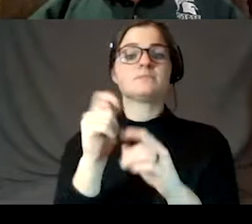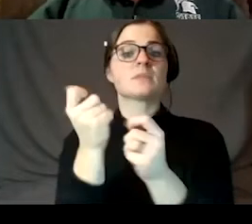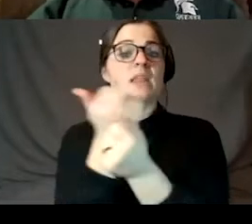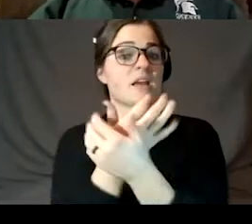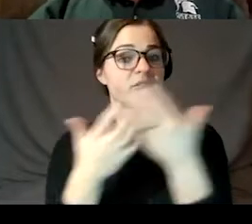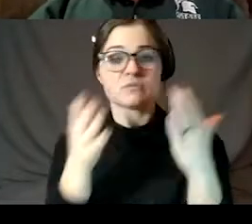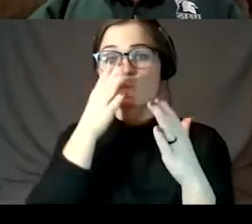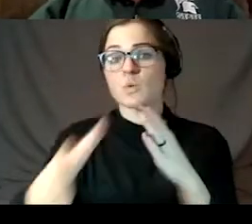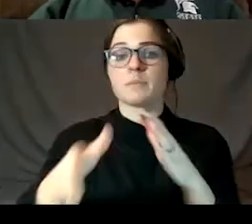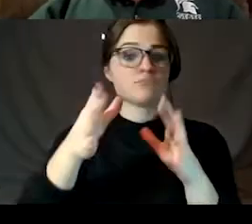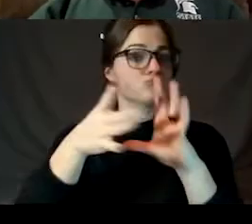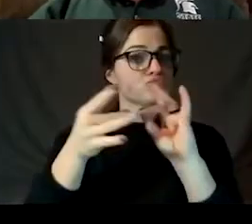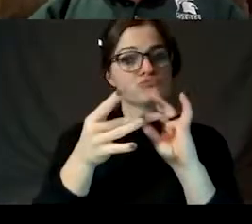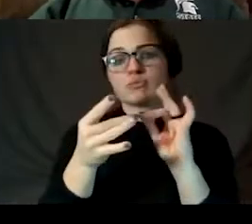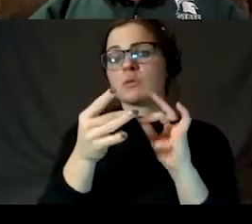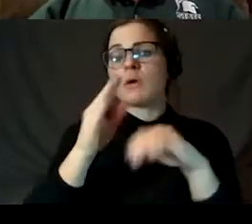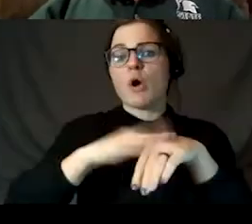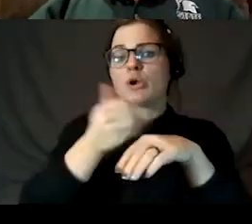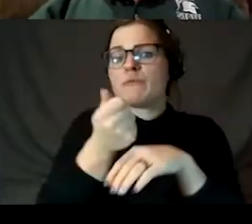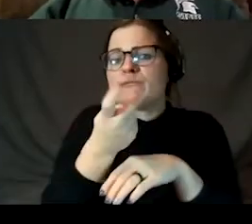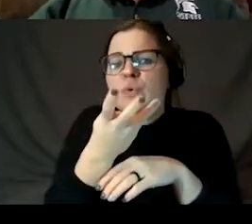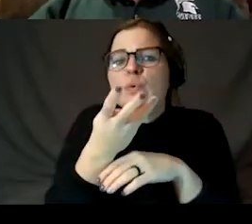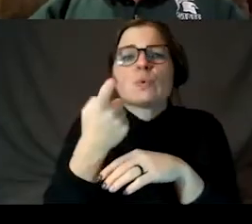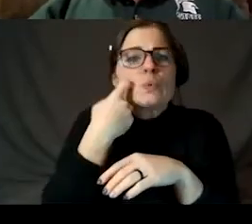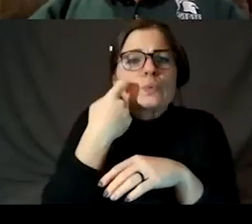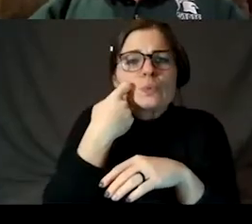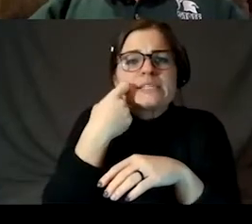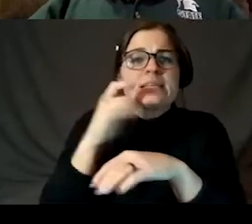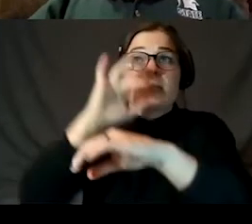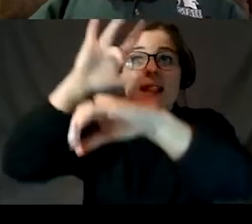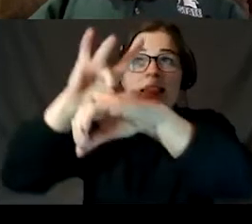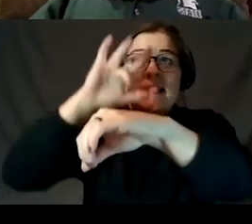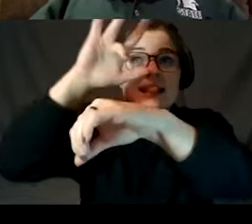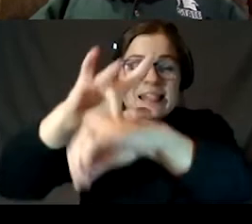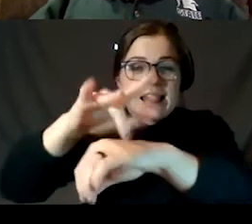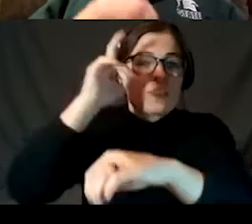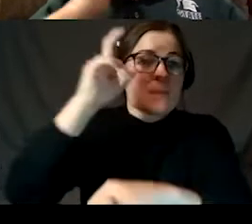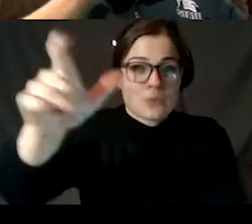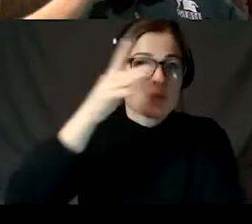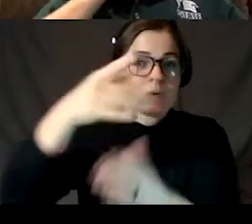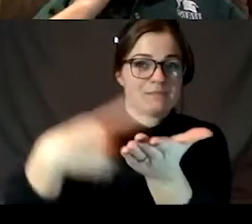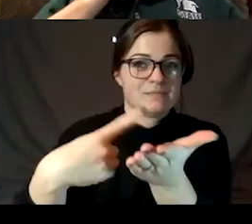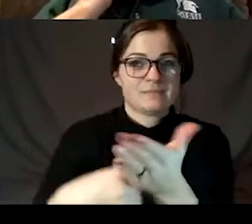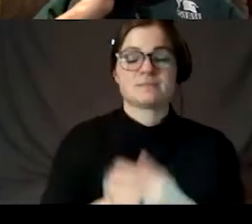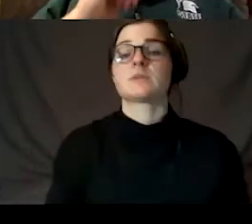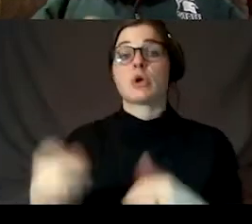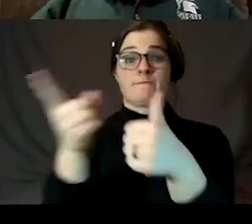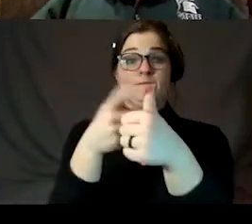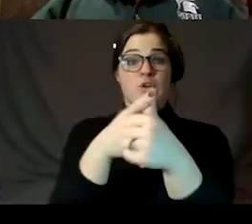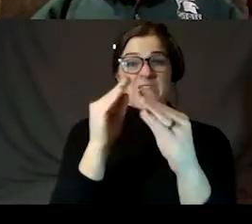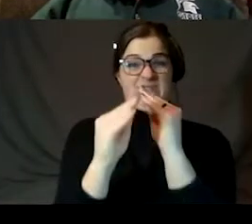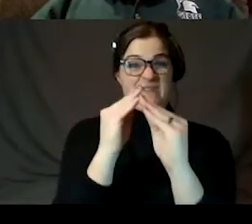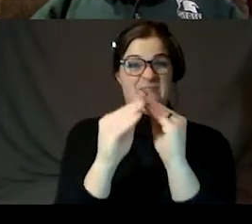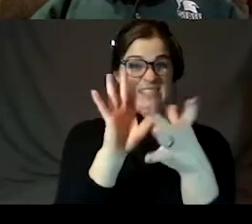a very brief summary on a few recent missions to the moon. So it all ties in. First, the correction. I spoke